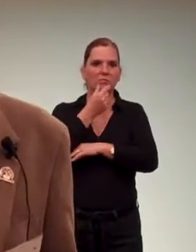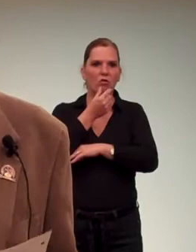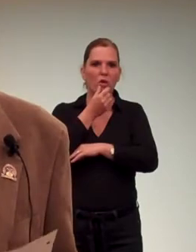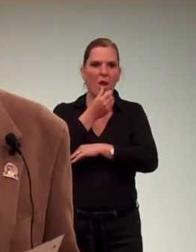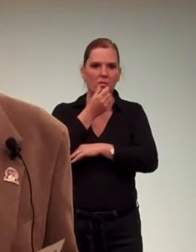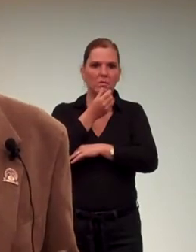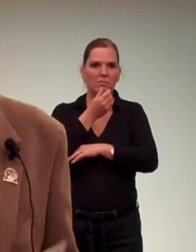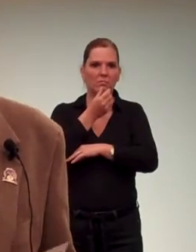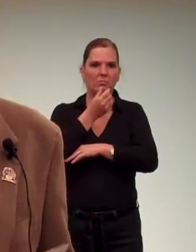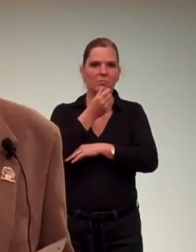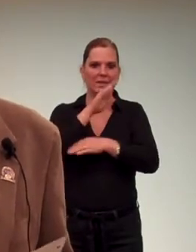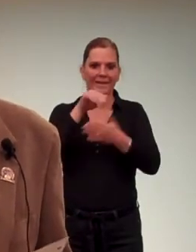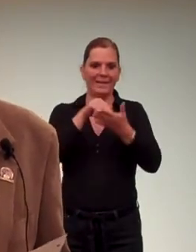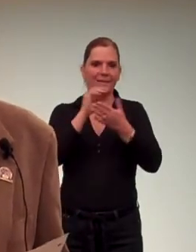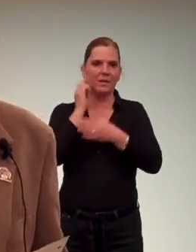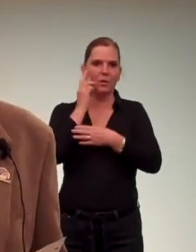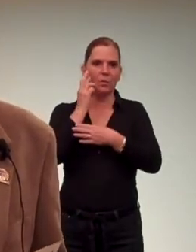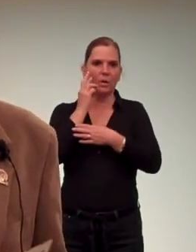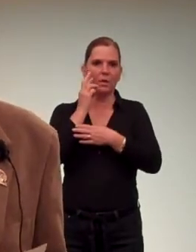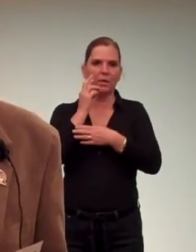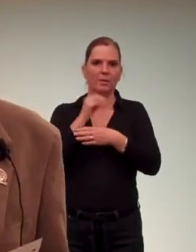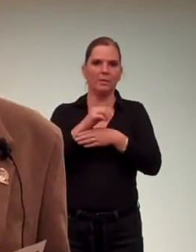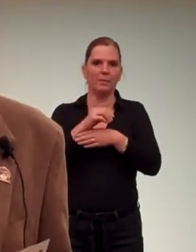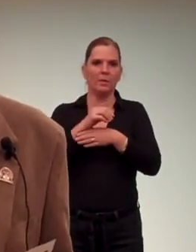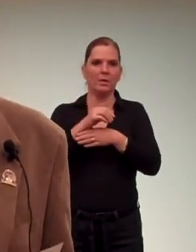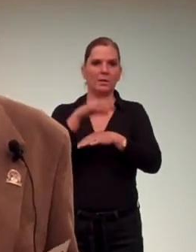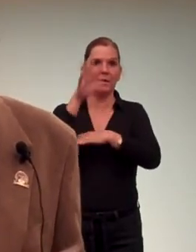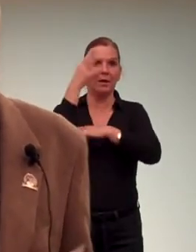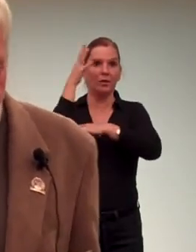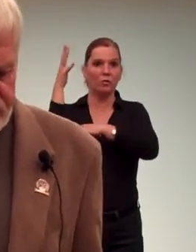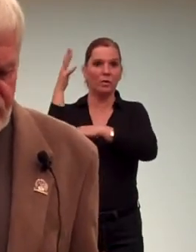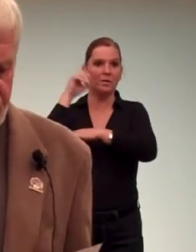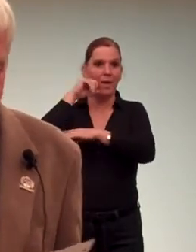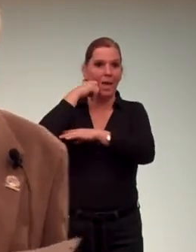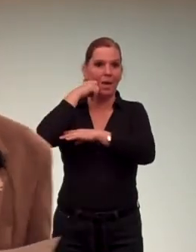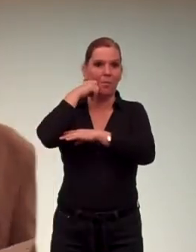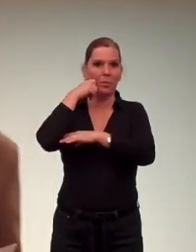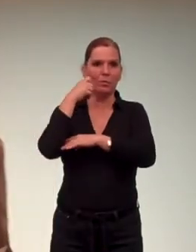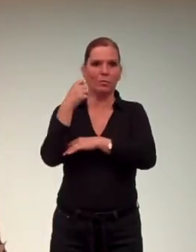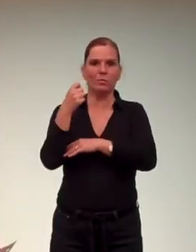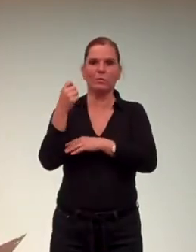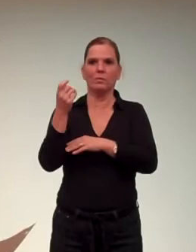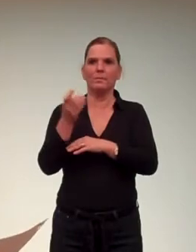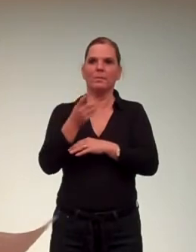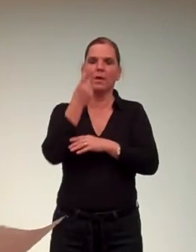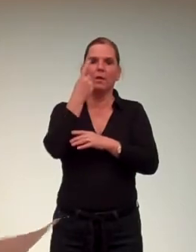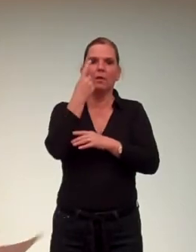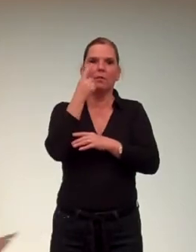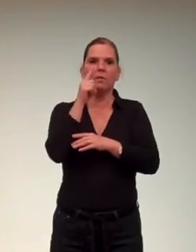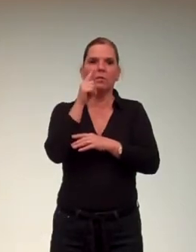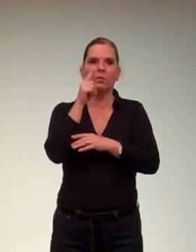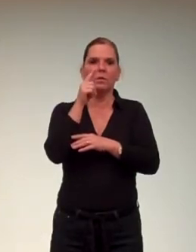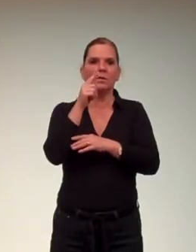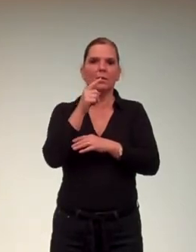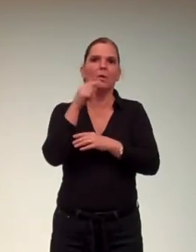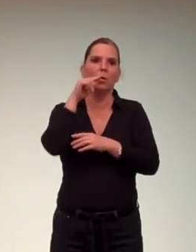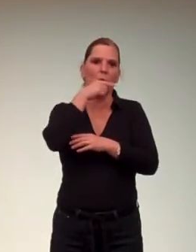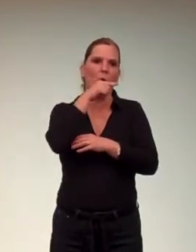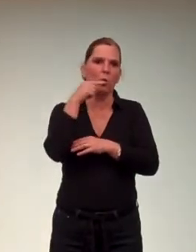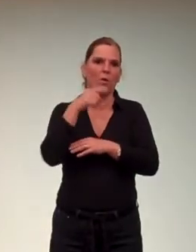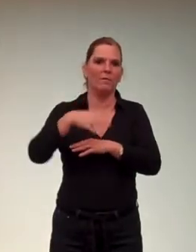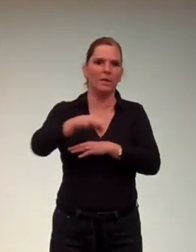Center wheeling was an extensive orchard with clearings here and there for cornfields.